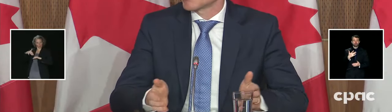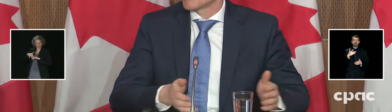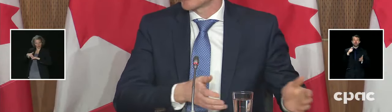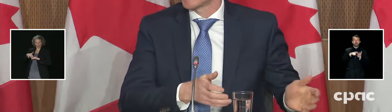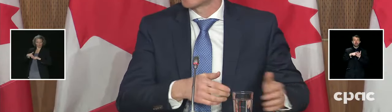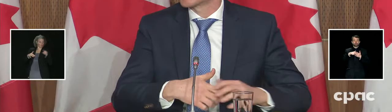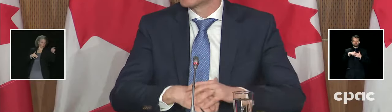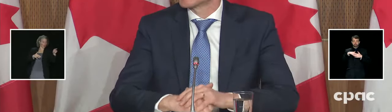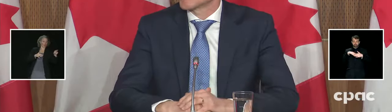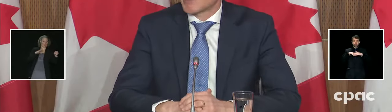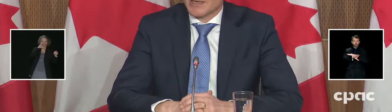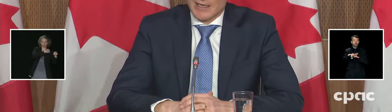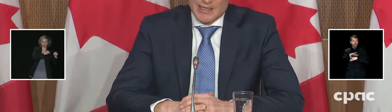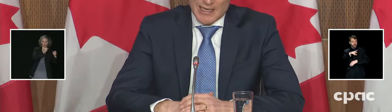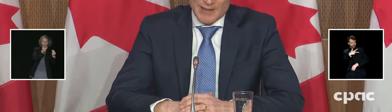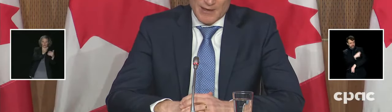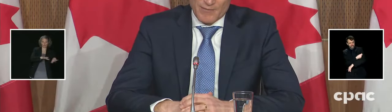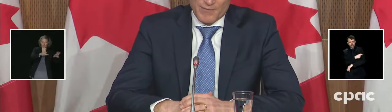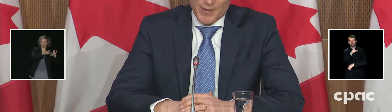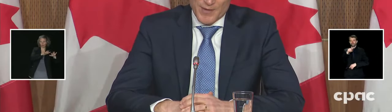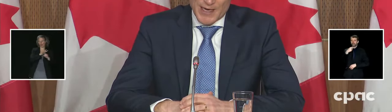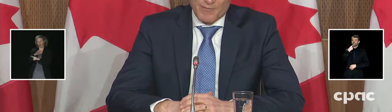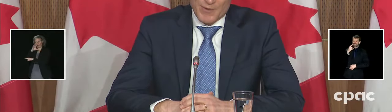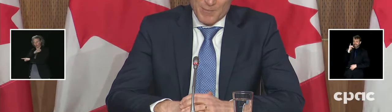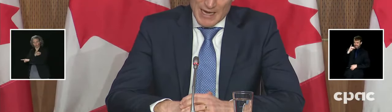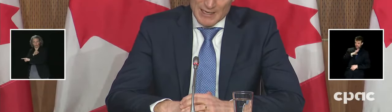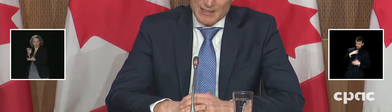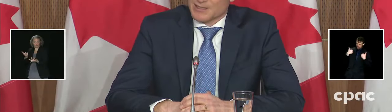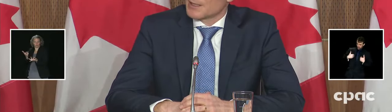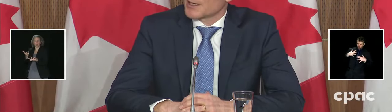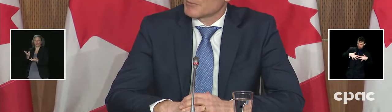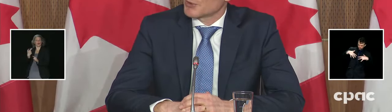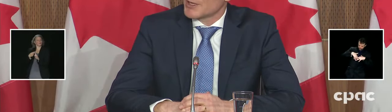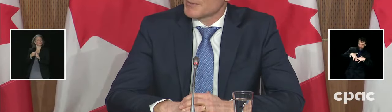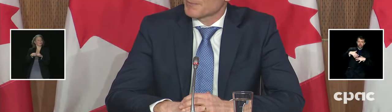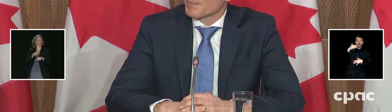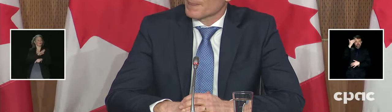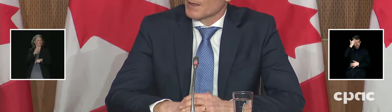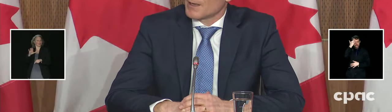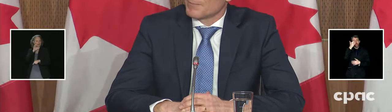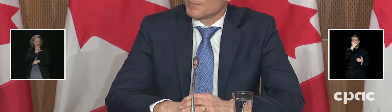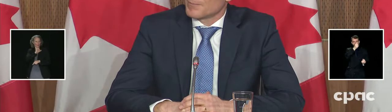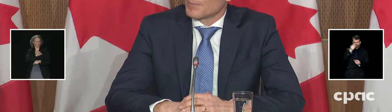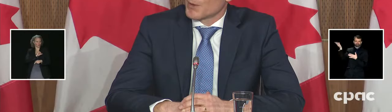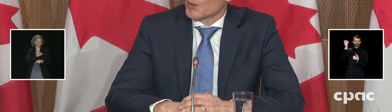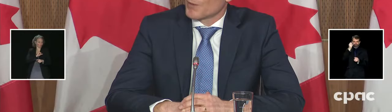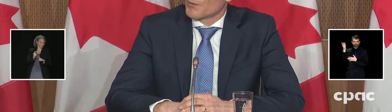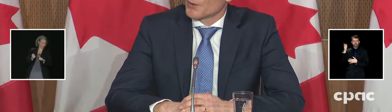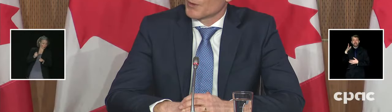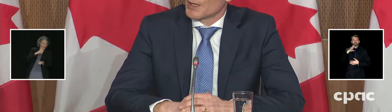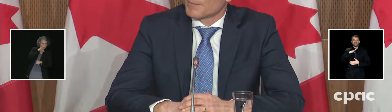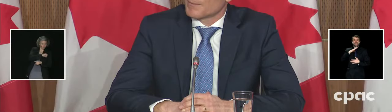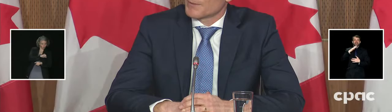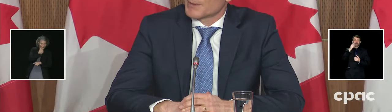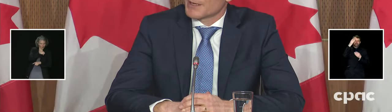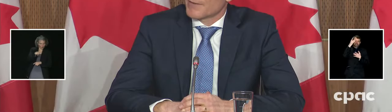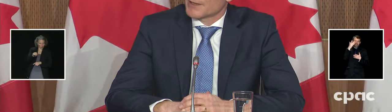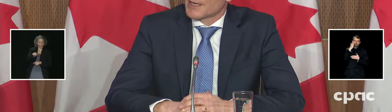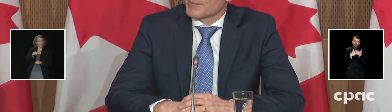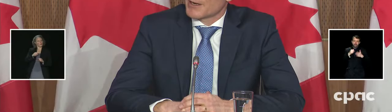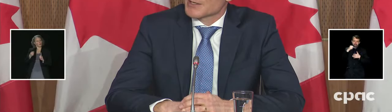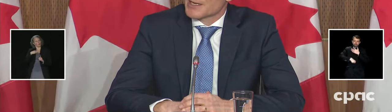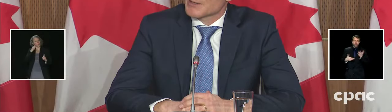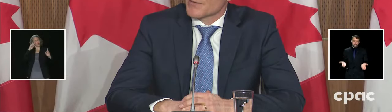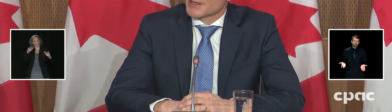simply because of what your age group is? So that remains incomplete, but we're hopeful to